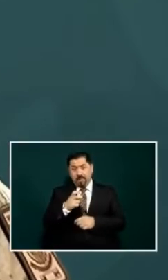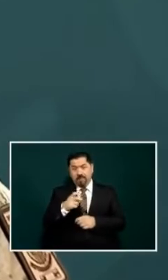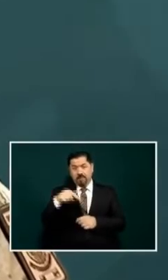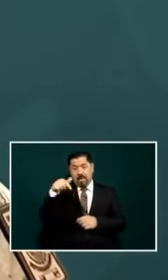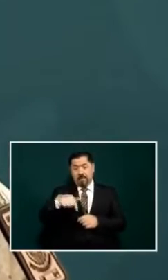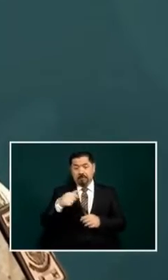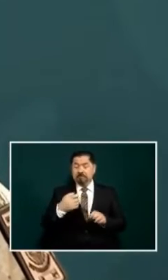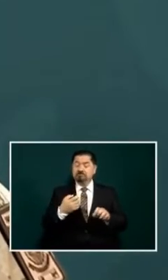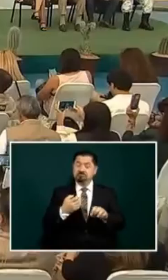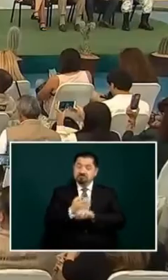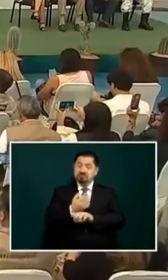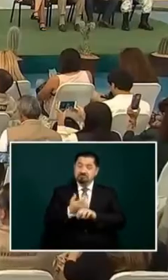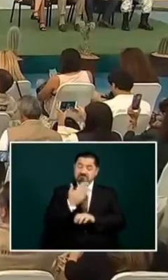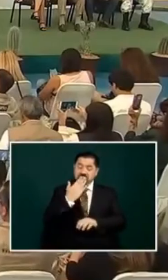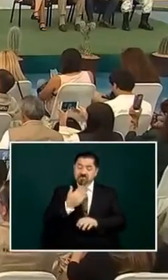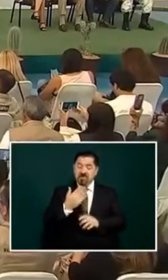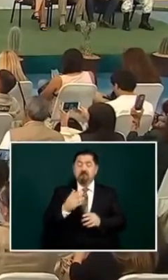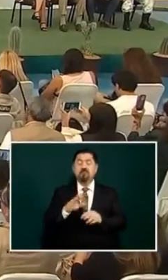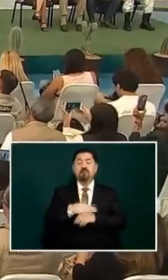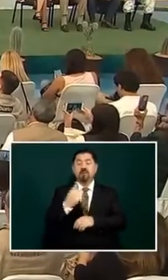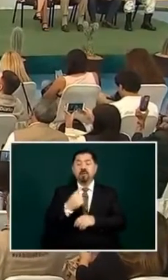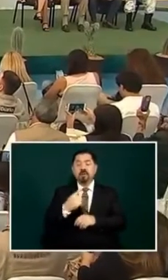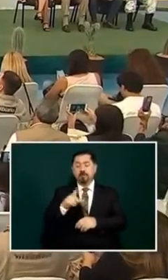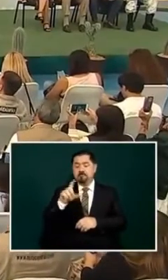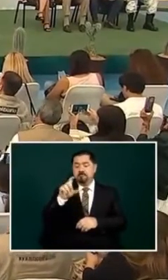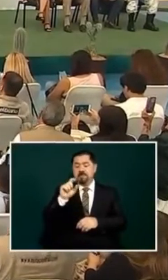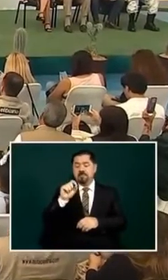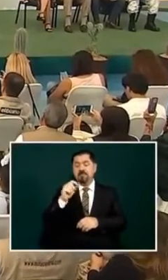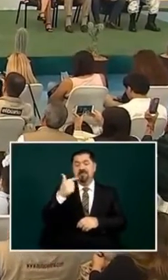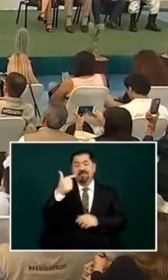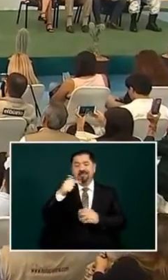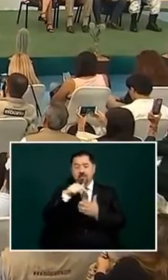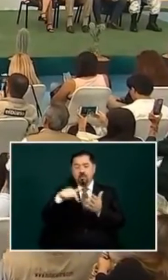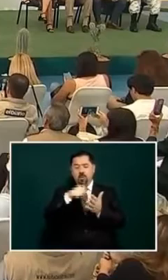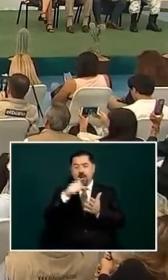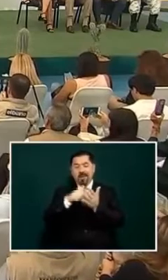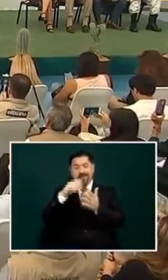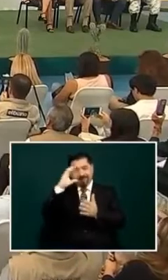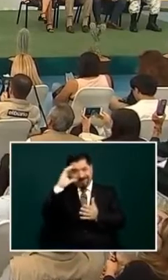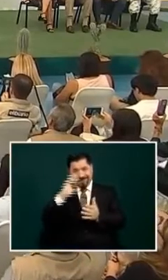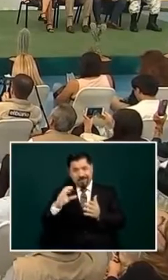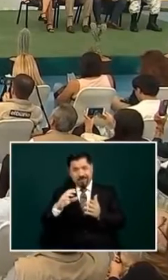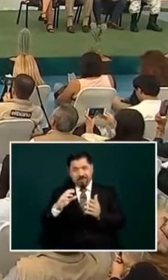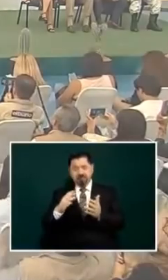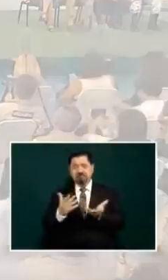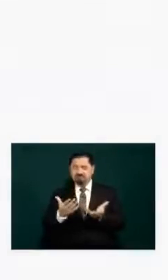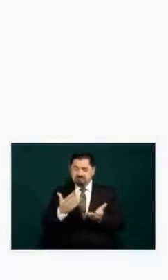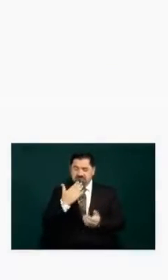place in crime of of all the crimes in mexico